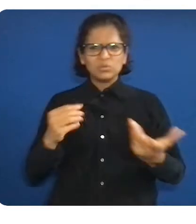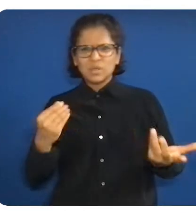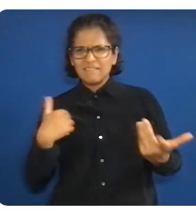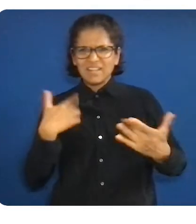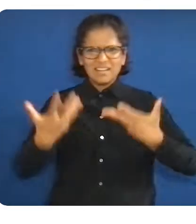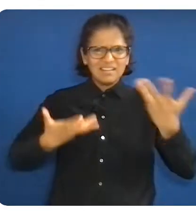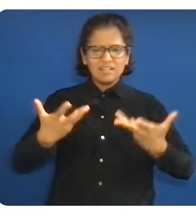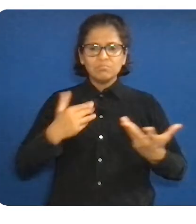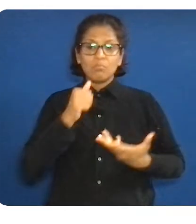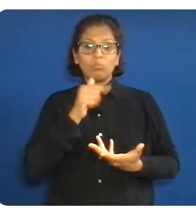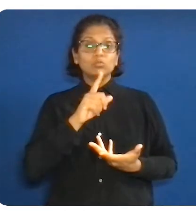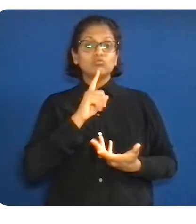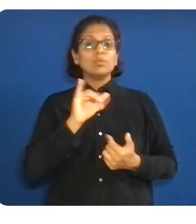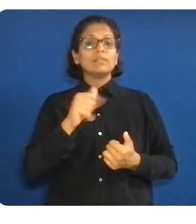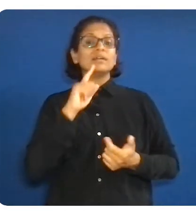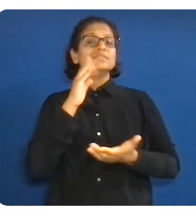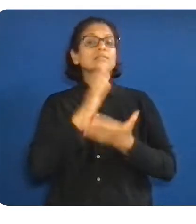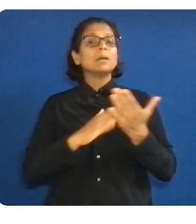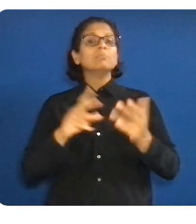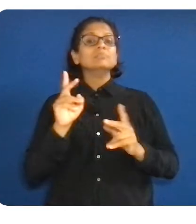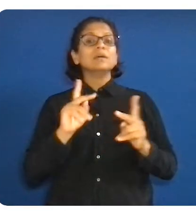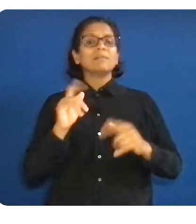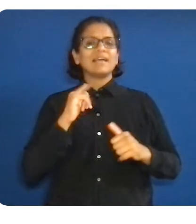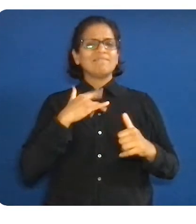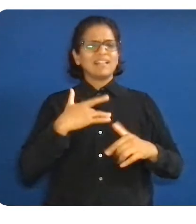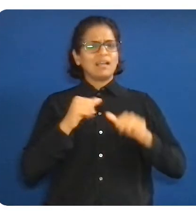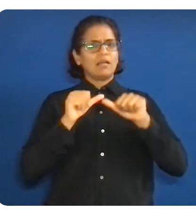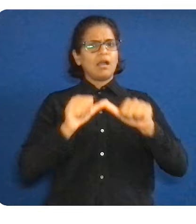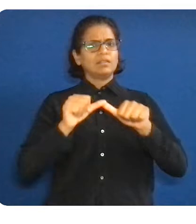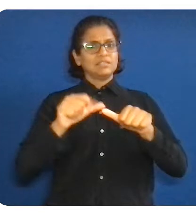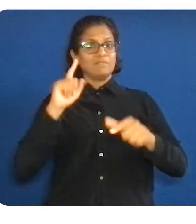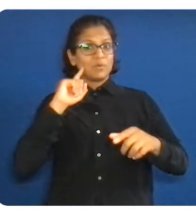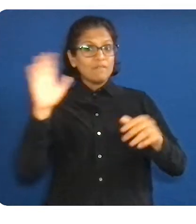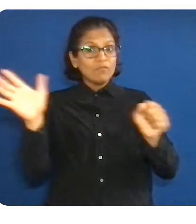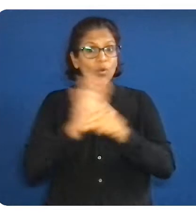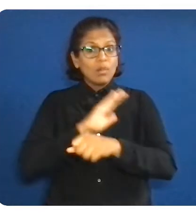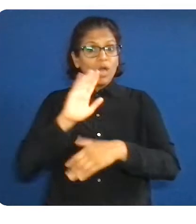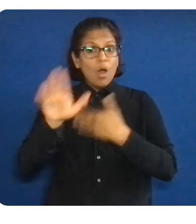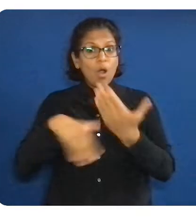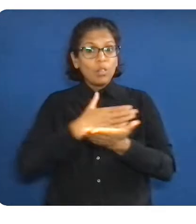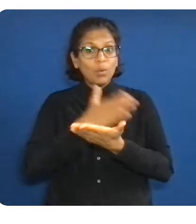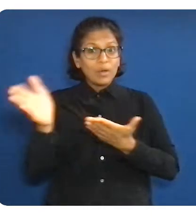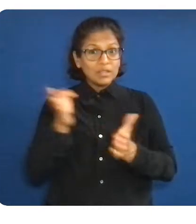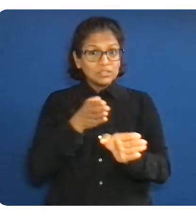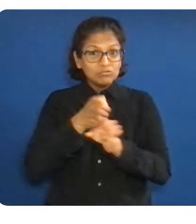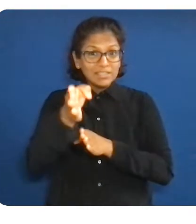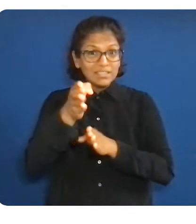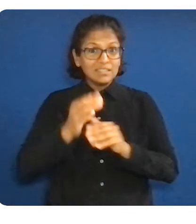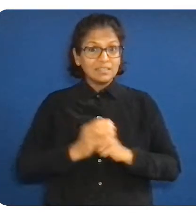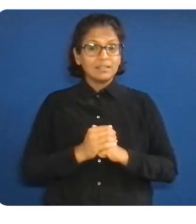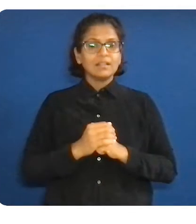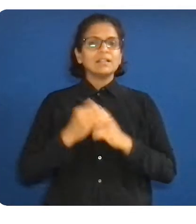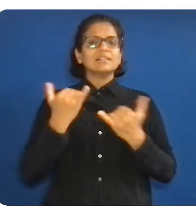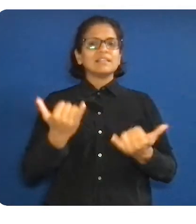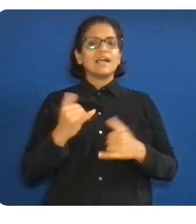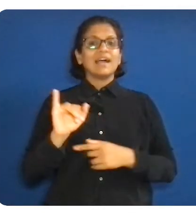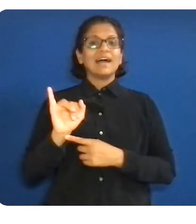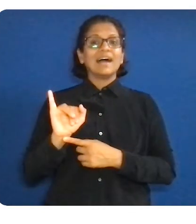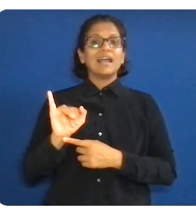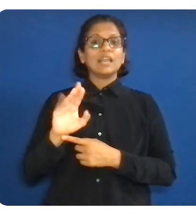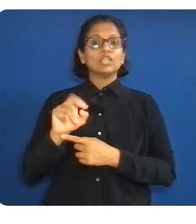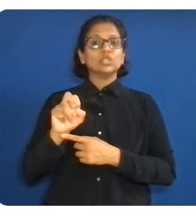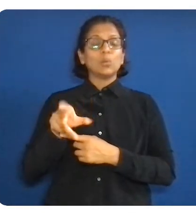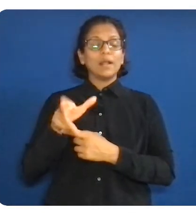and creating access to opportunity, including for our underrepresented talent, this is a top priority at Google.